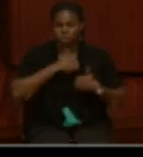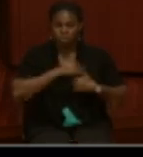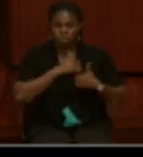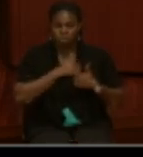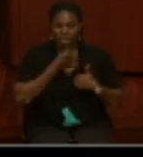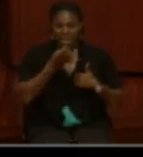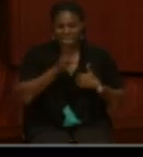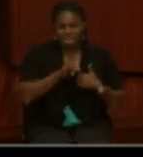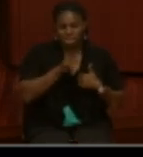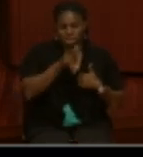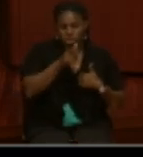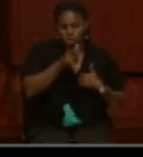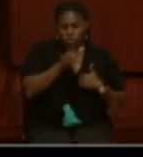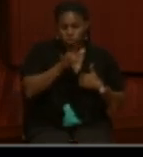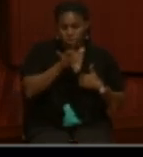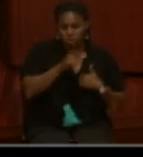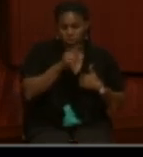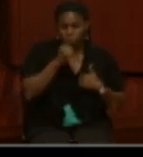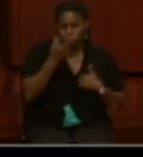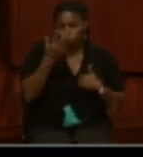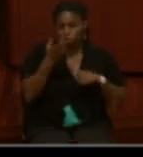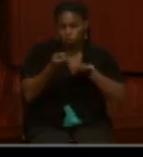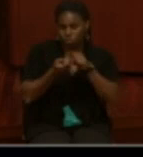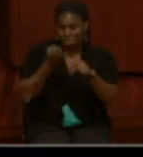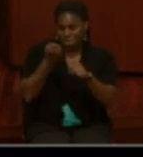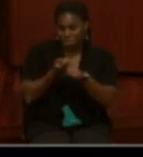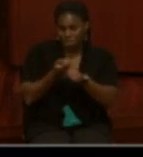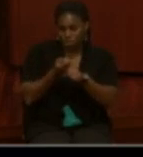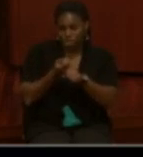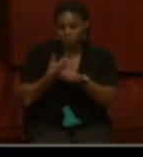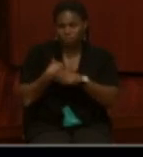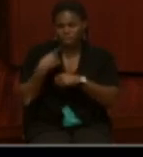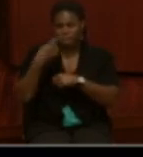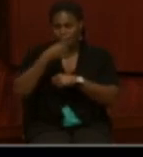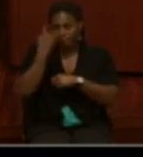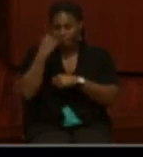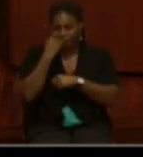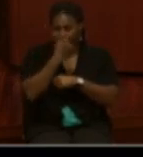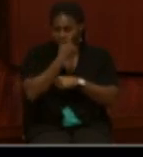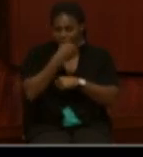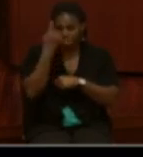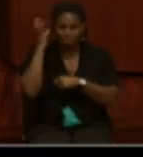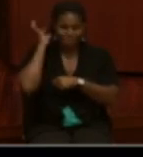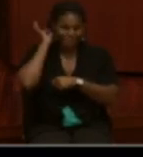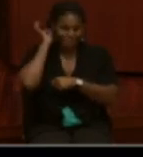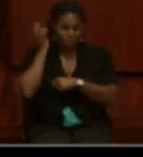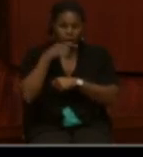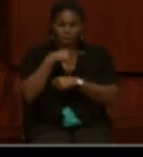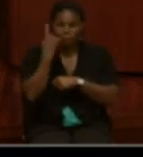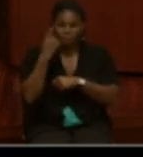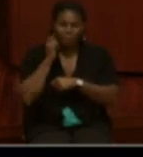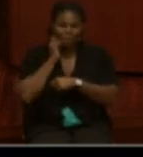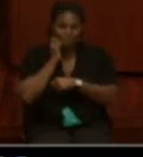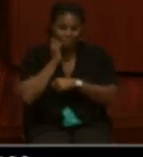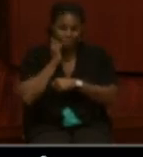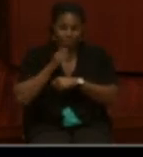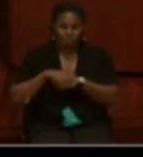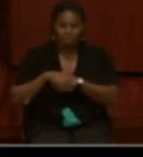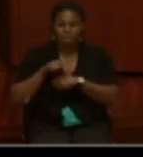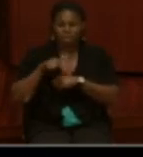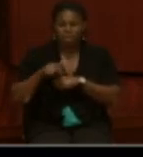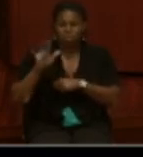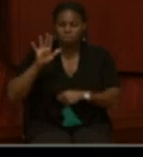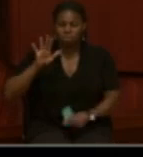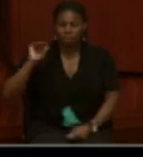1864, for a period of three years. He had black eyes, black hair, and black complexion. He was 5